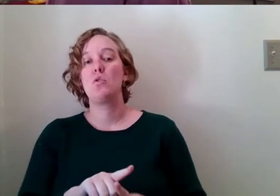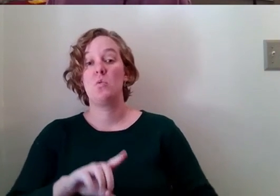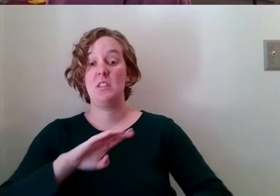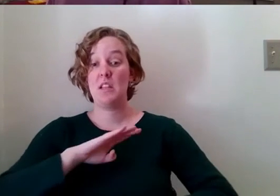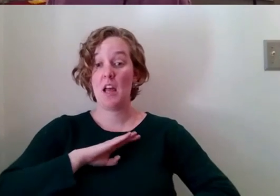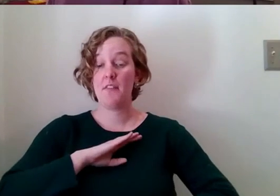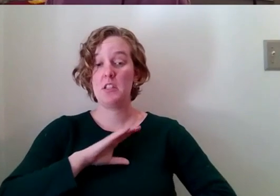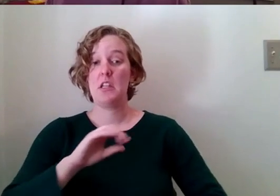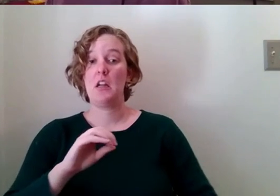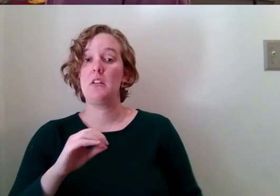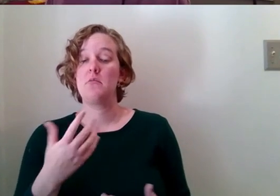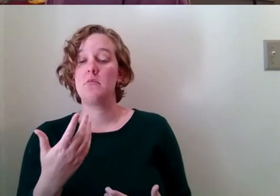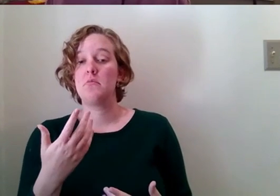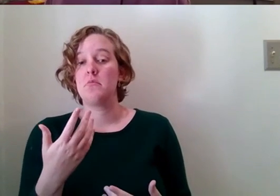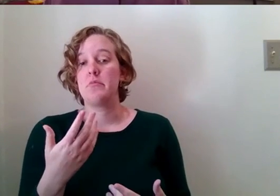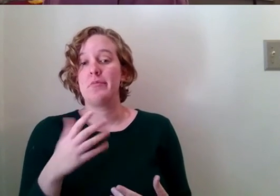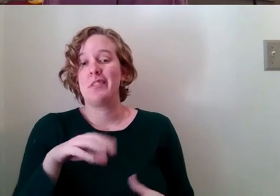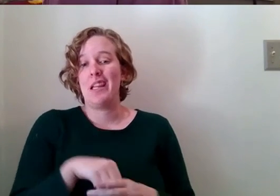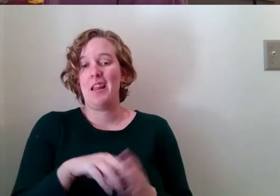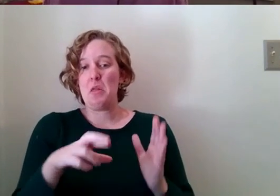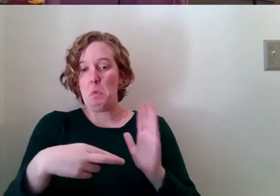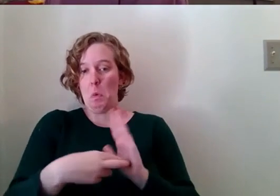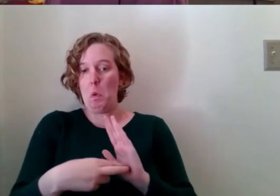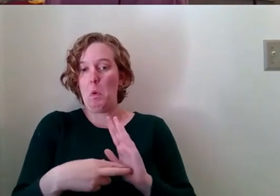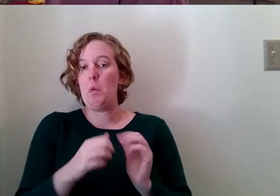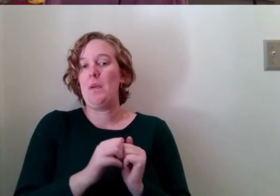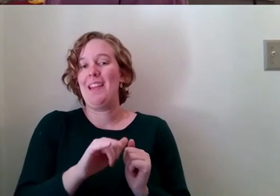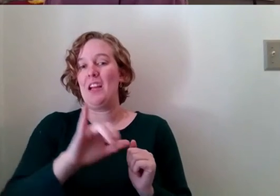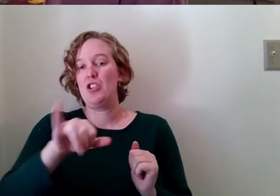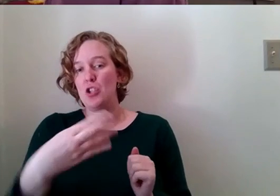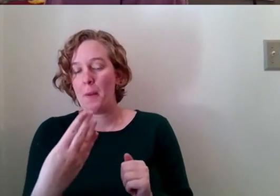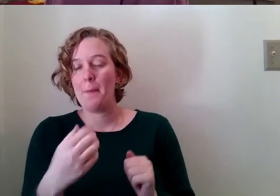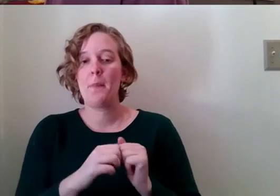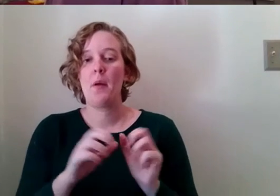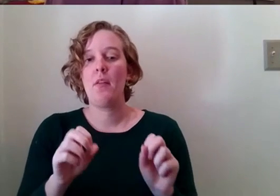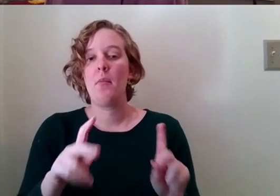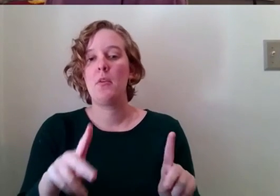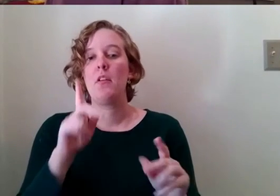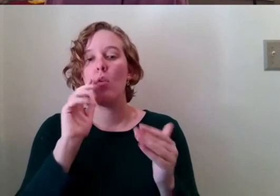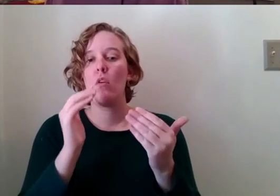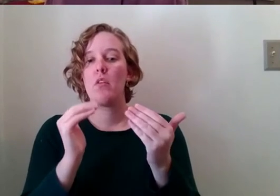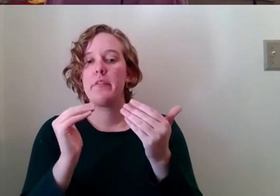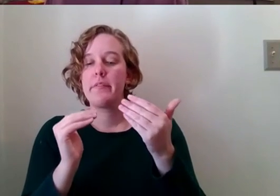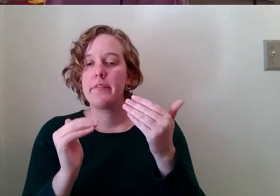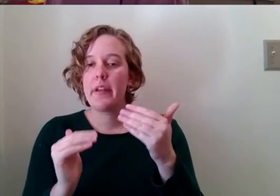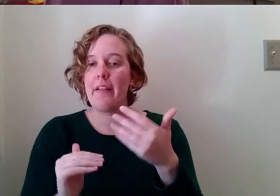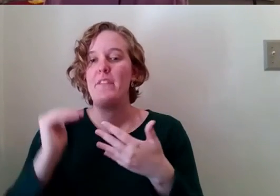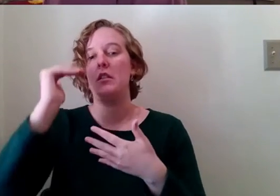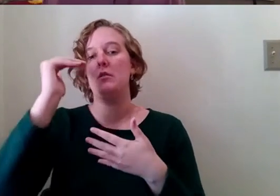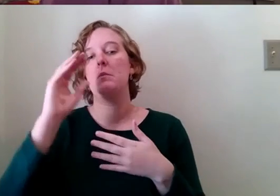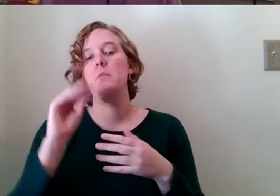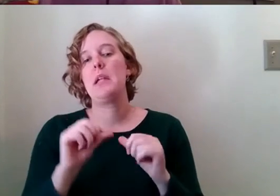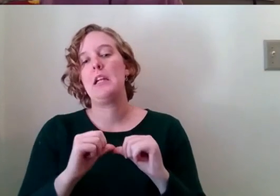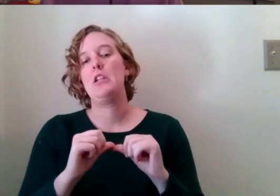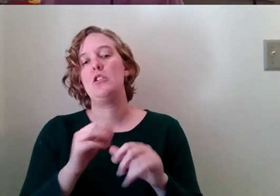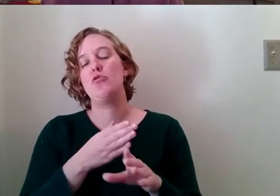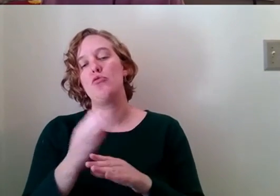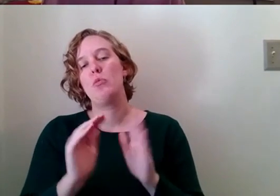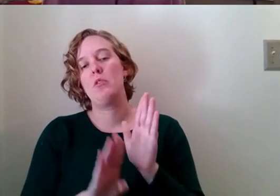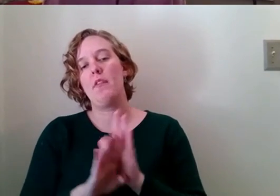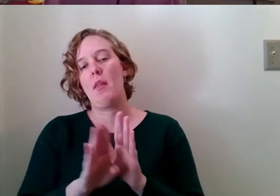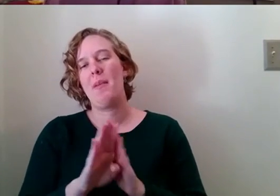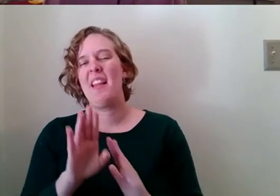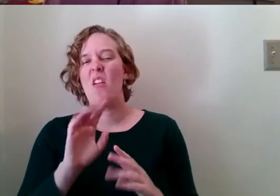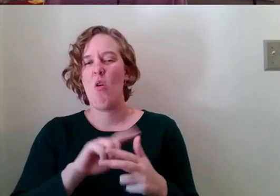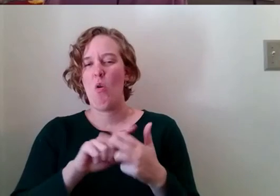and fulfillment in the in the role in the job with opportunities for growth and continued career development so all of those are the